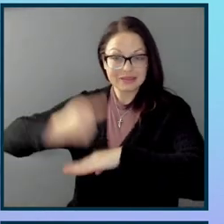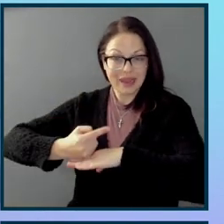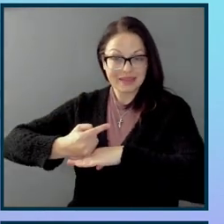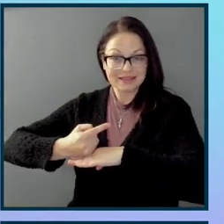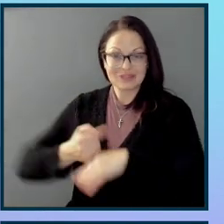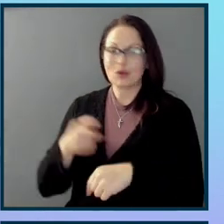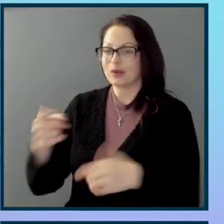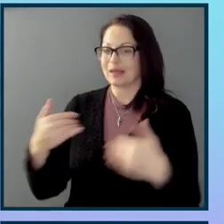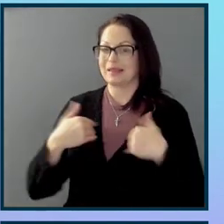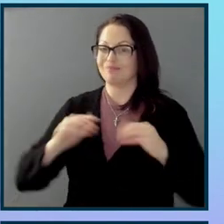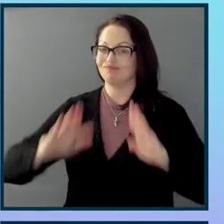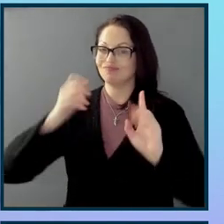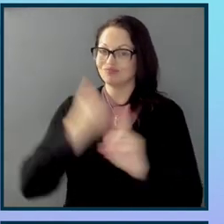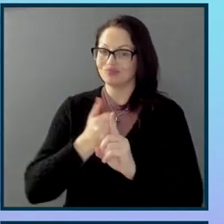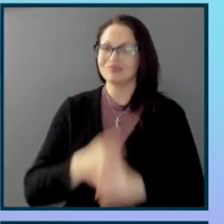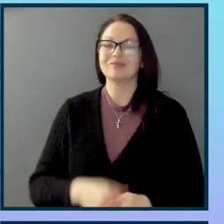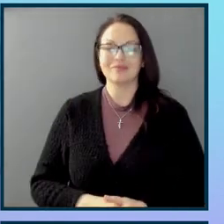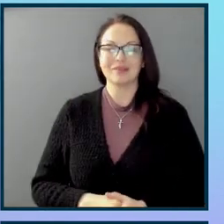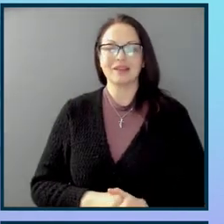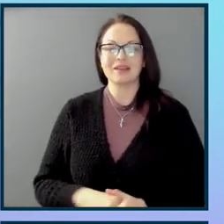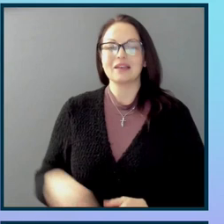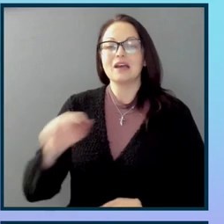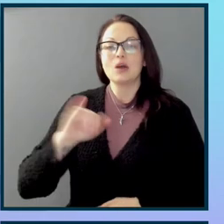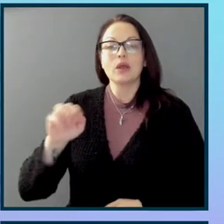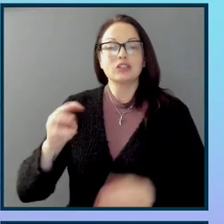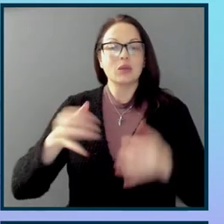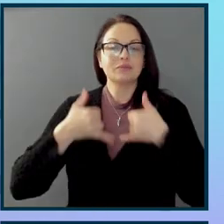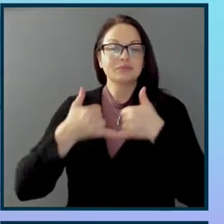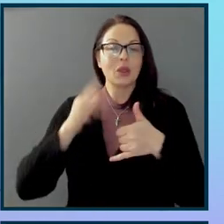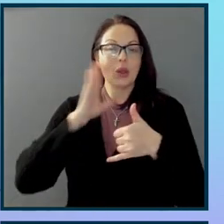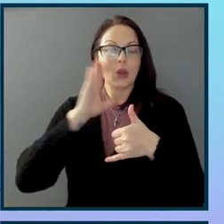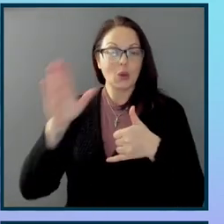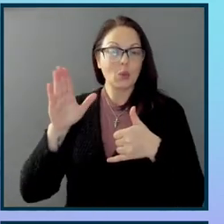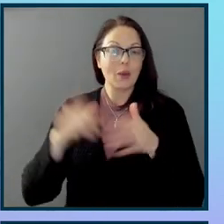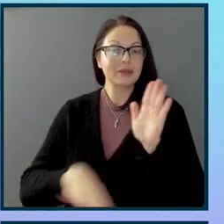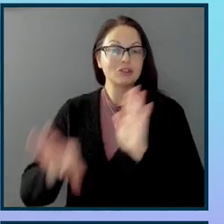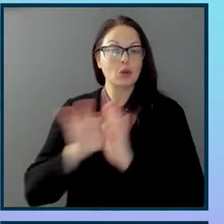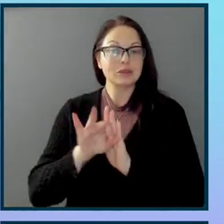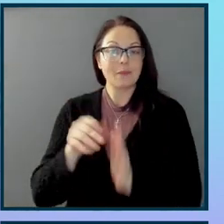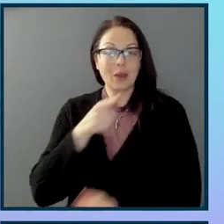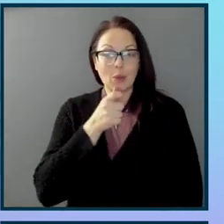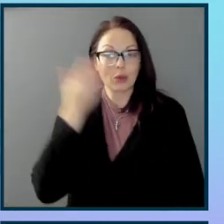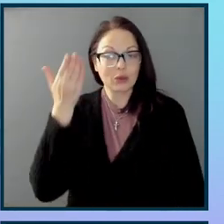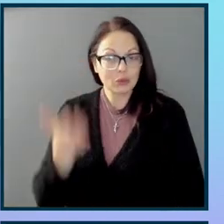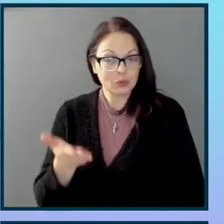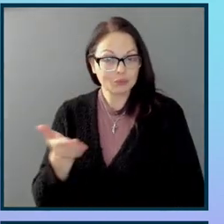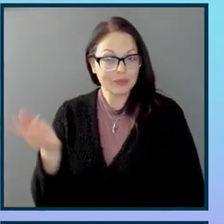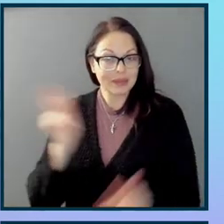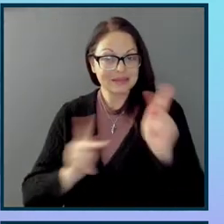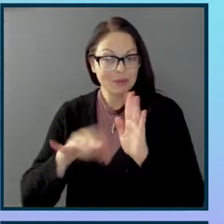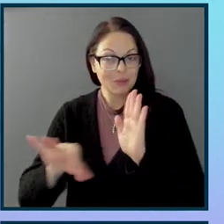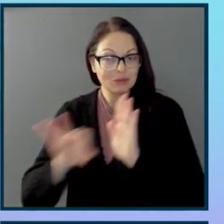had a great impact. The Jim Thatcher Award will be chosen by you. It's a people's choice